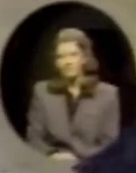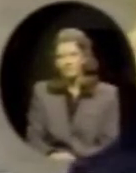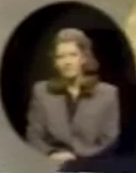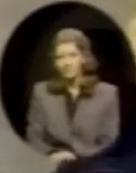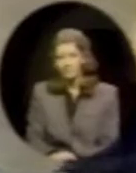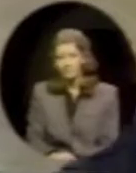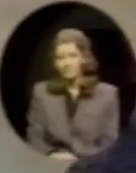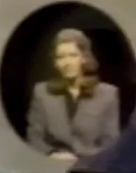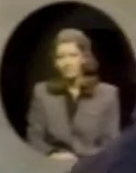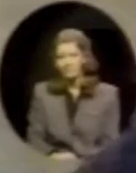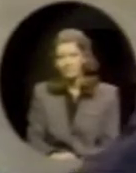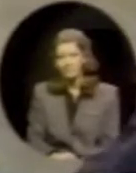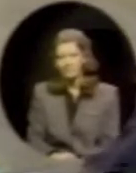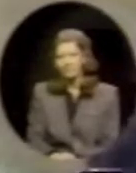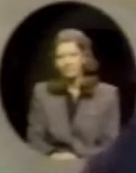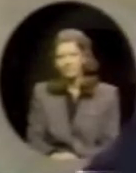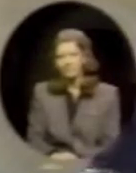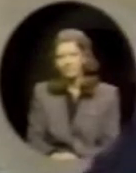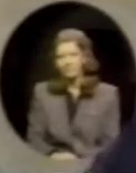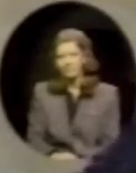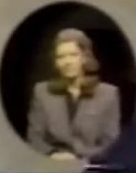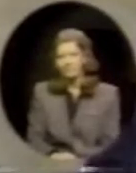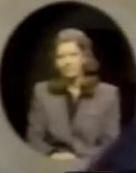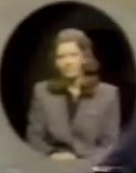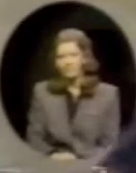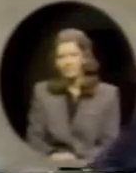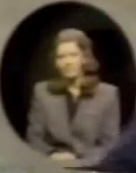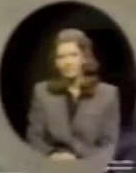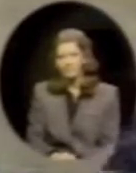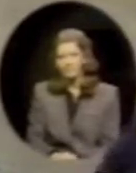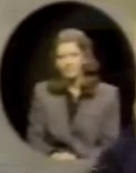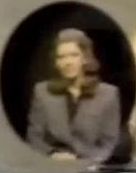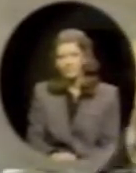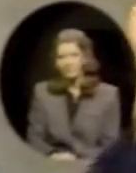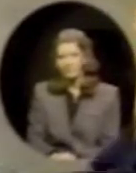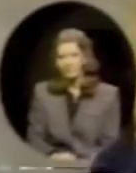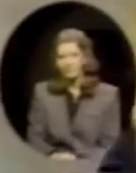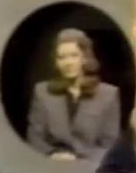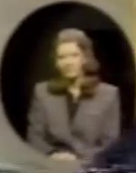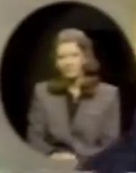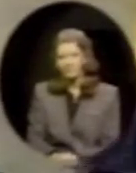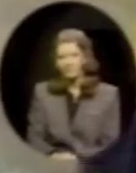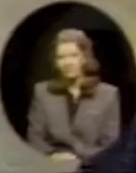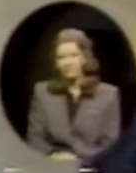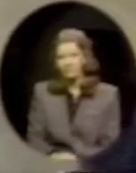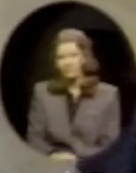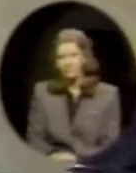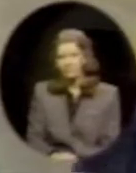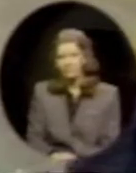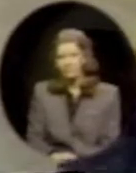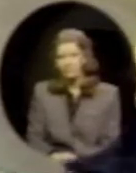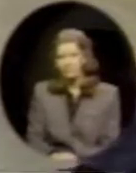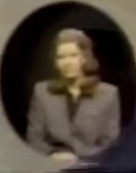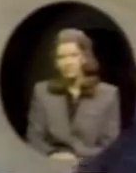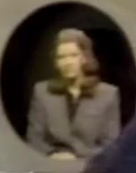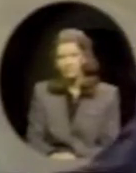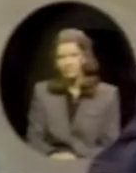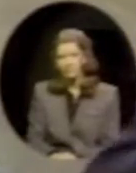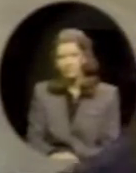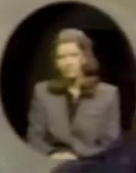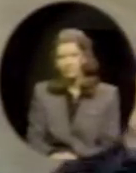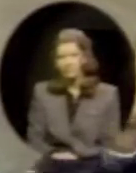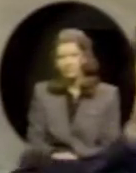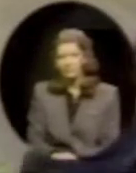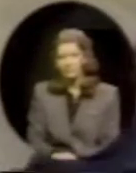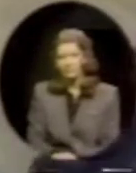necessary to move up in academia. The situation is changing very rapidly. Before, in fact, when I was